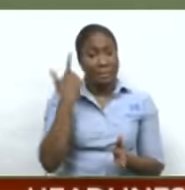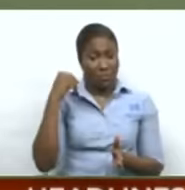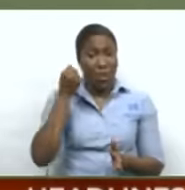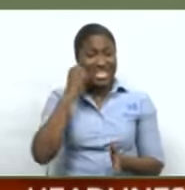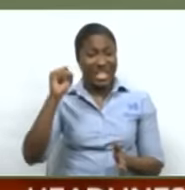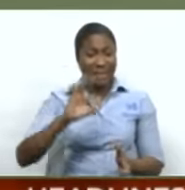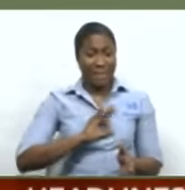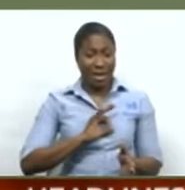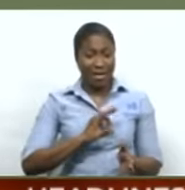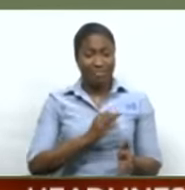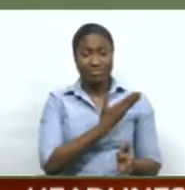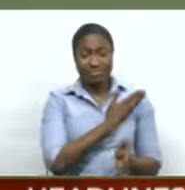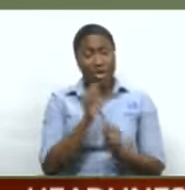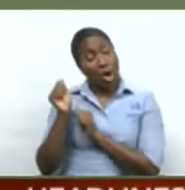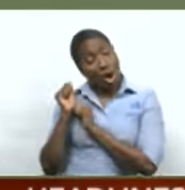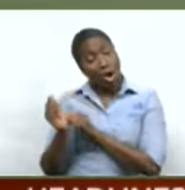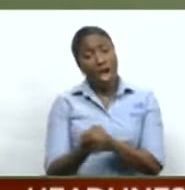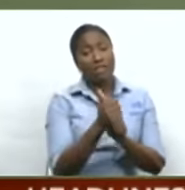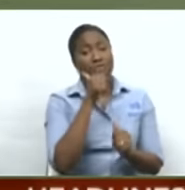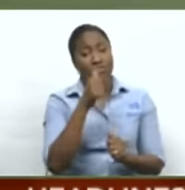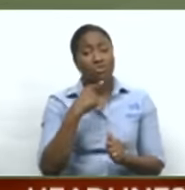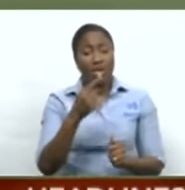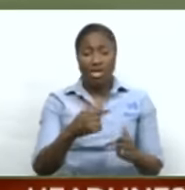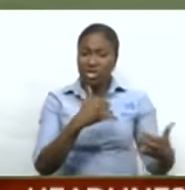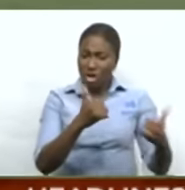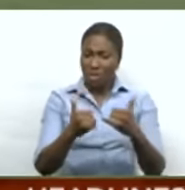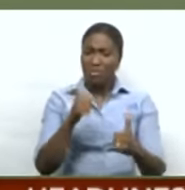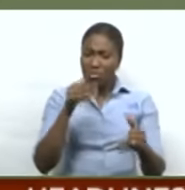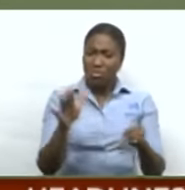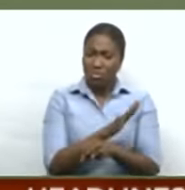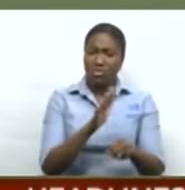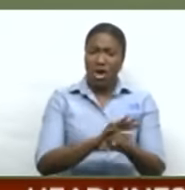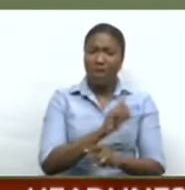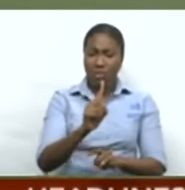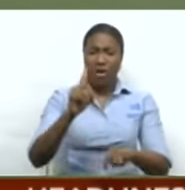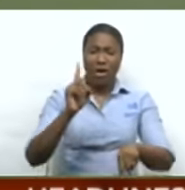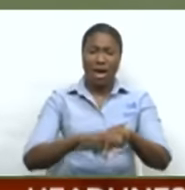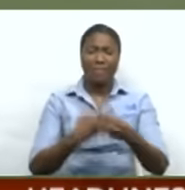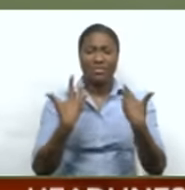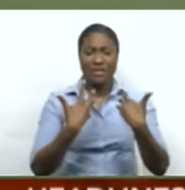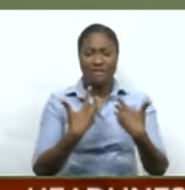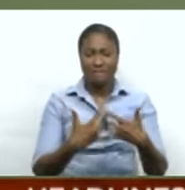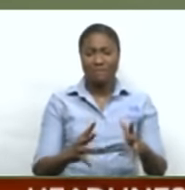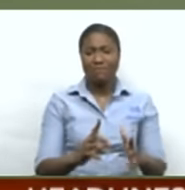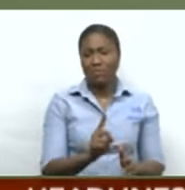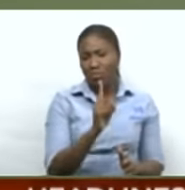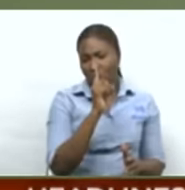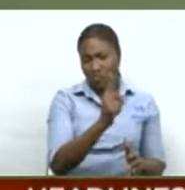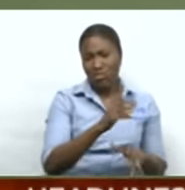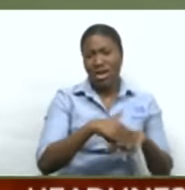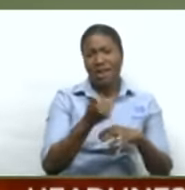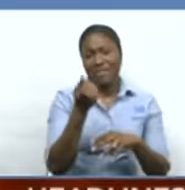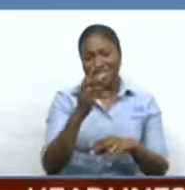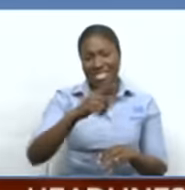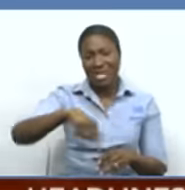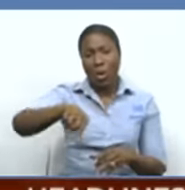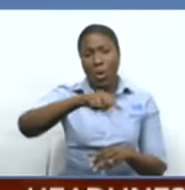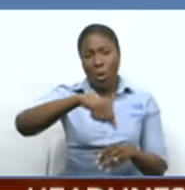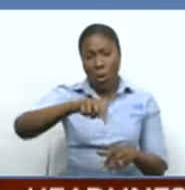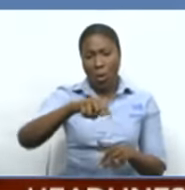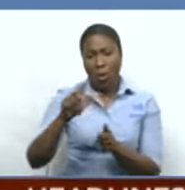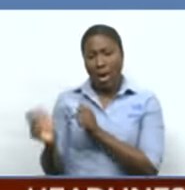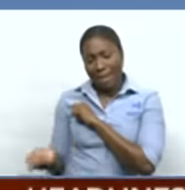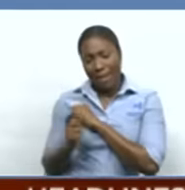In golf, Lexi Thompson says she played decent on her PGA Tour debut as she finished one over par after 16 holes at the Shriners'